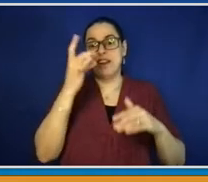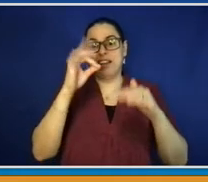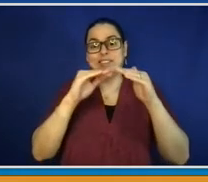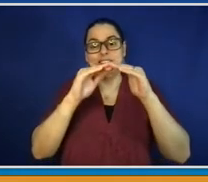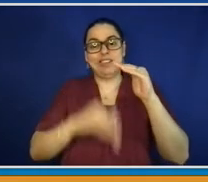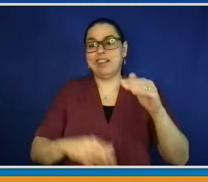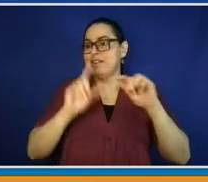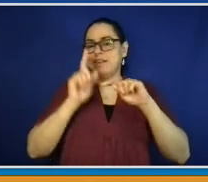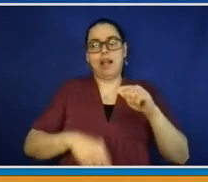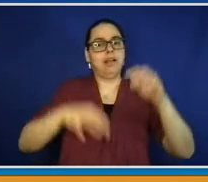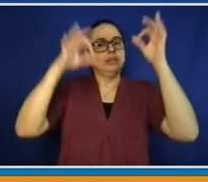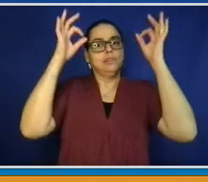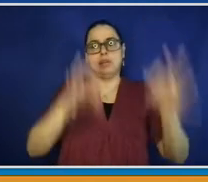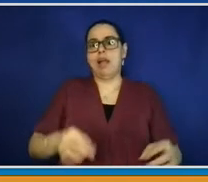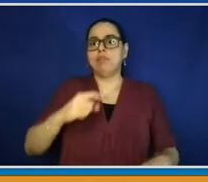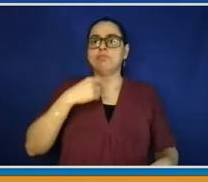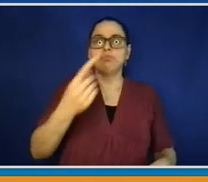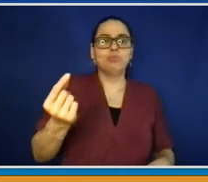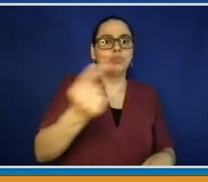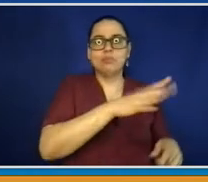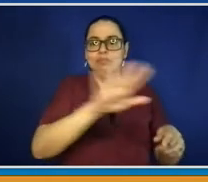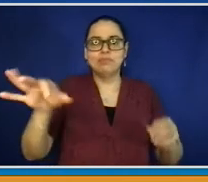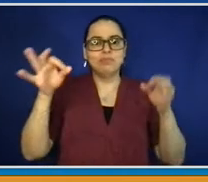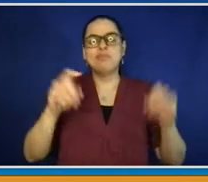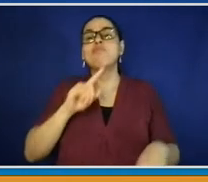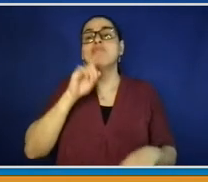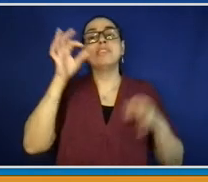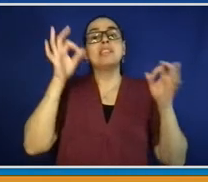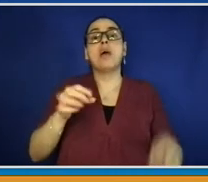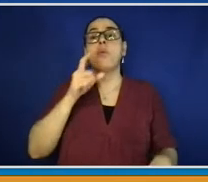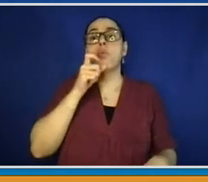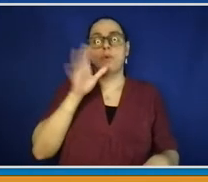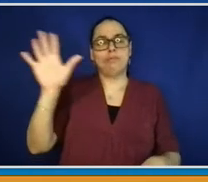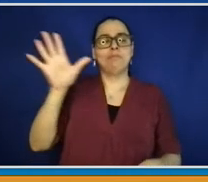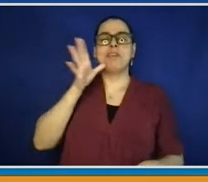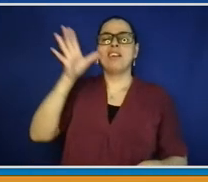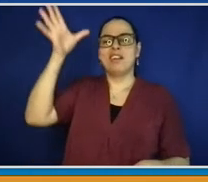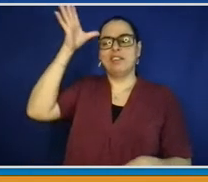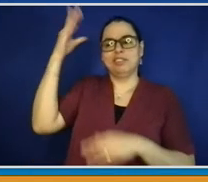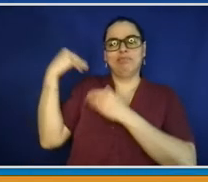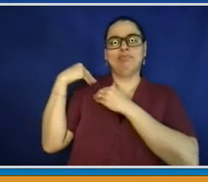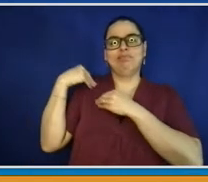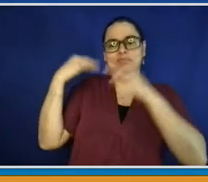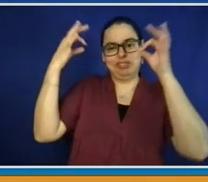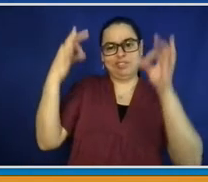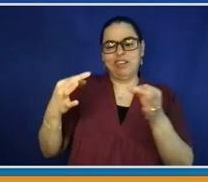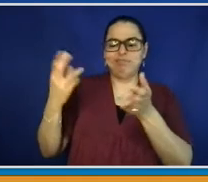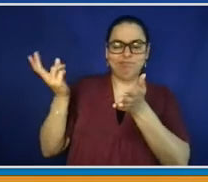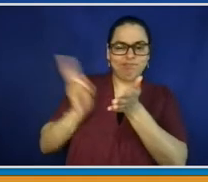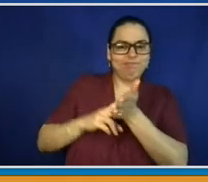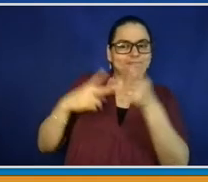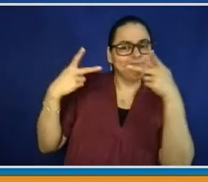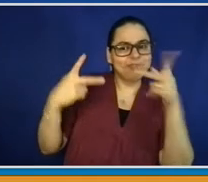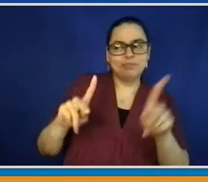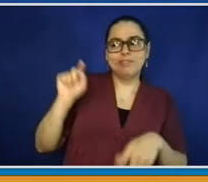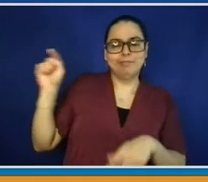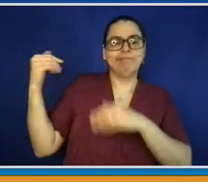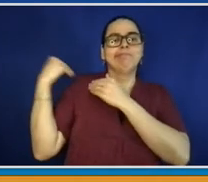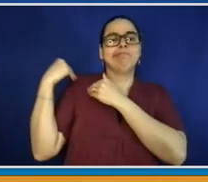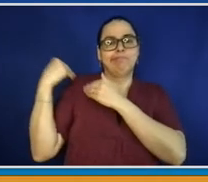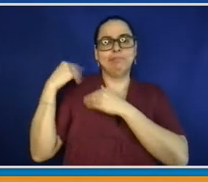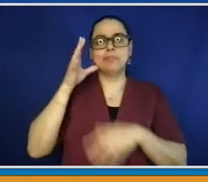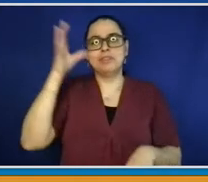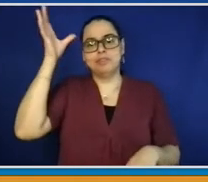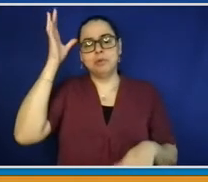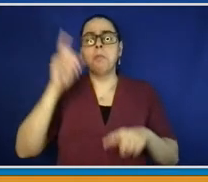And I'm not sure what the numbers are going to look like statewide. The governor will make some announcement, I think, within the next 24 hours about the statewide number. And what's happening in other states of